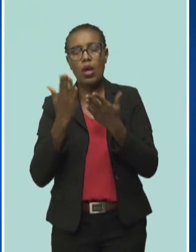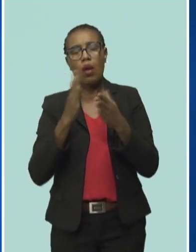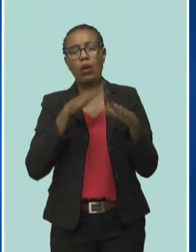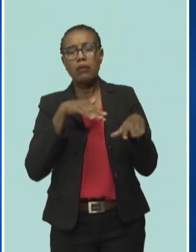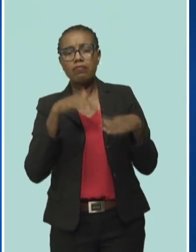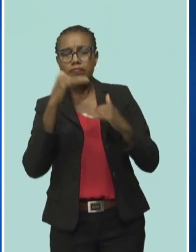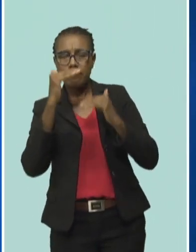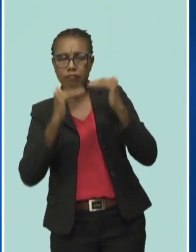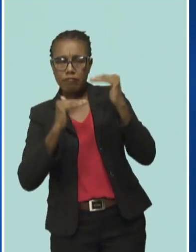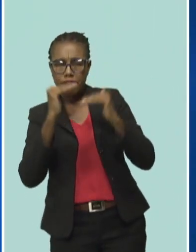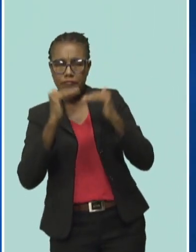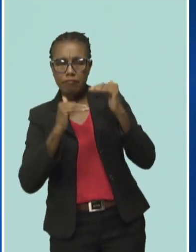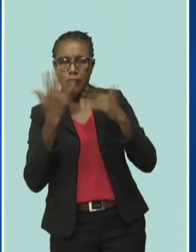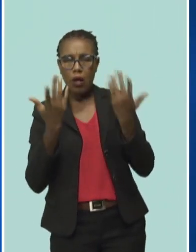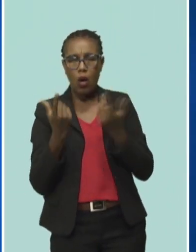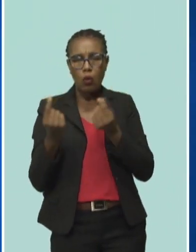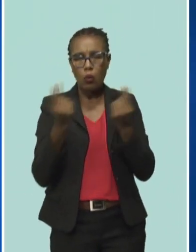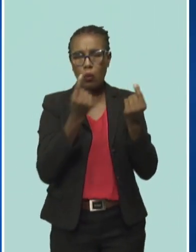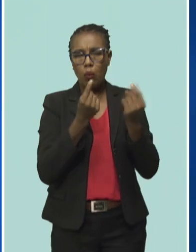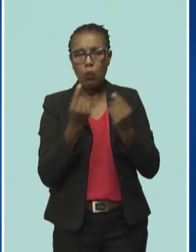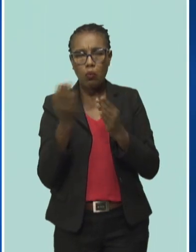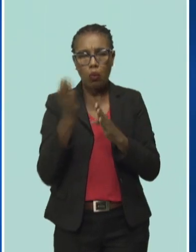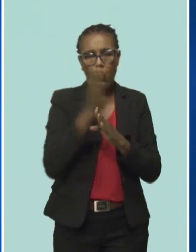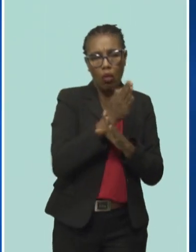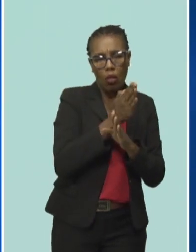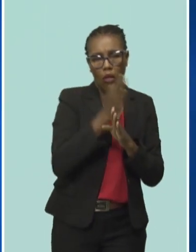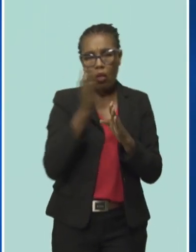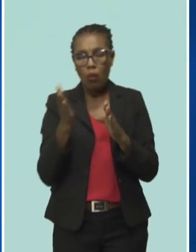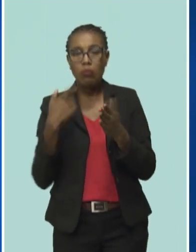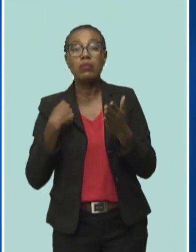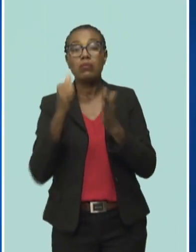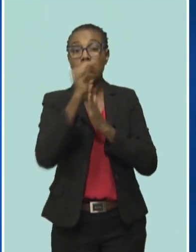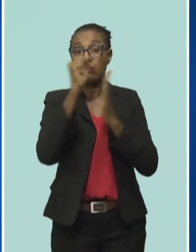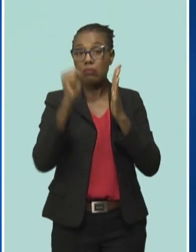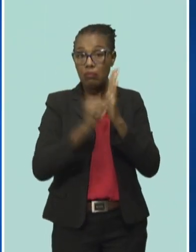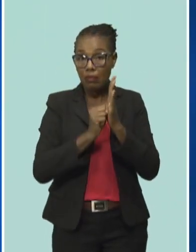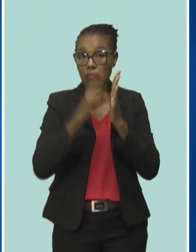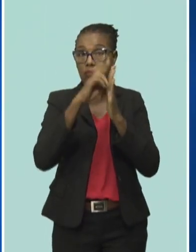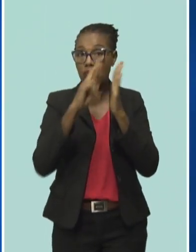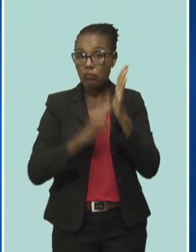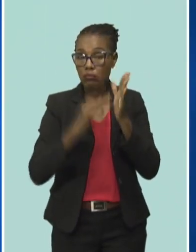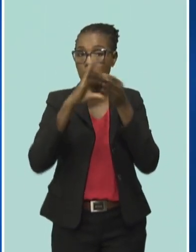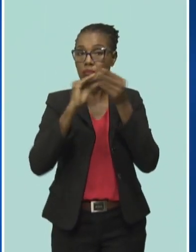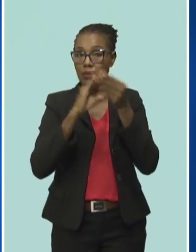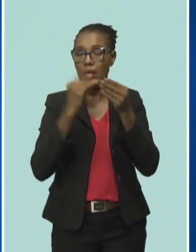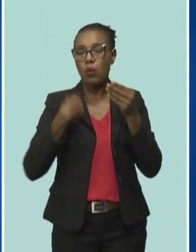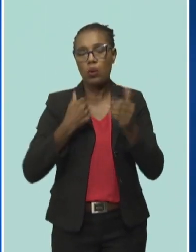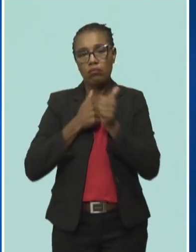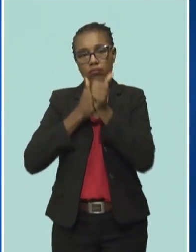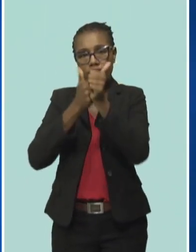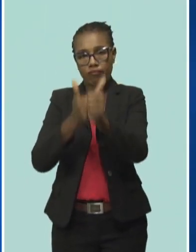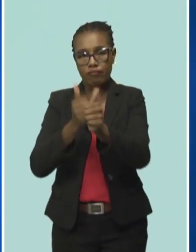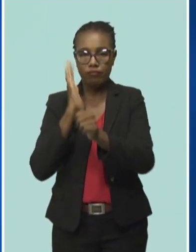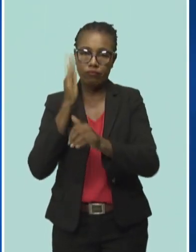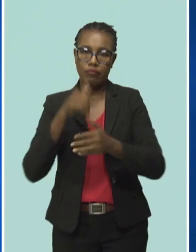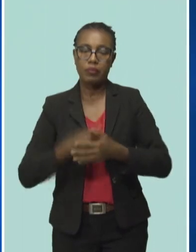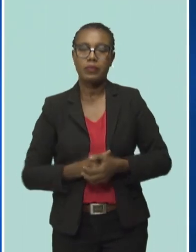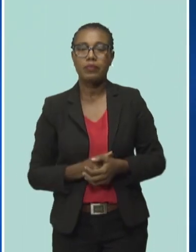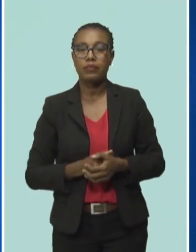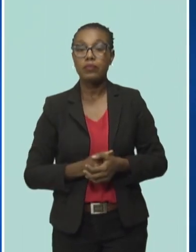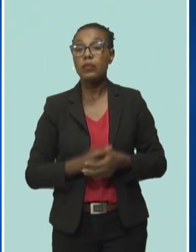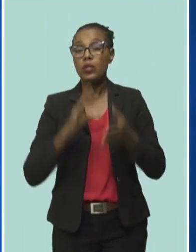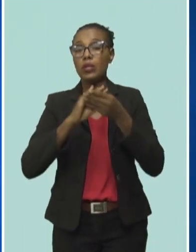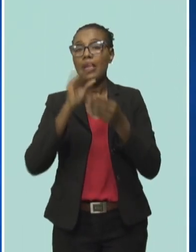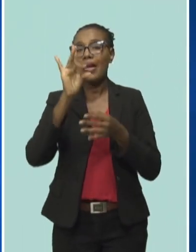and we will follow what have you know the regulations and service standards rules that are in place. You mentioned 80%